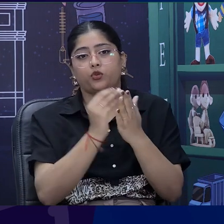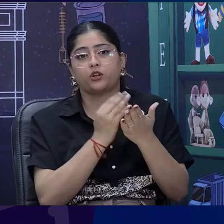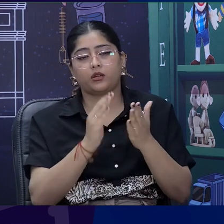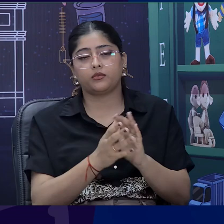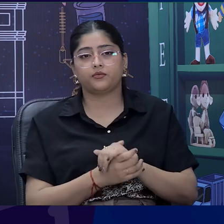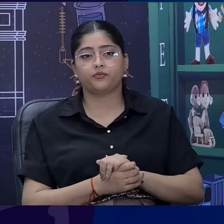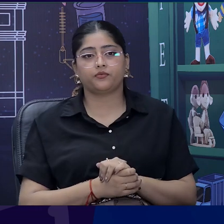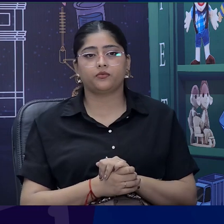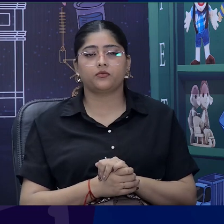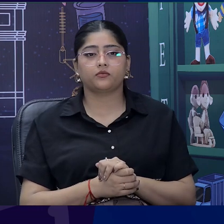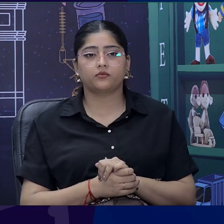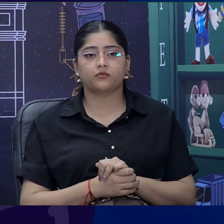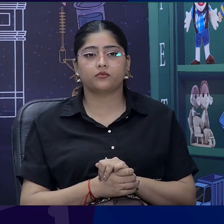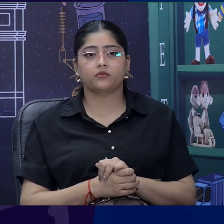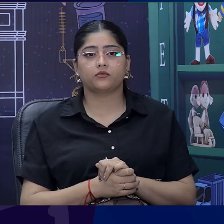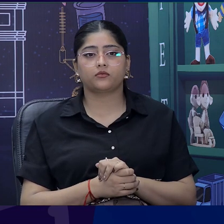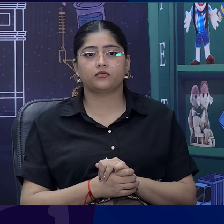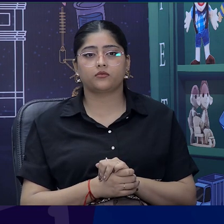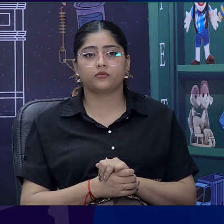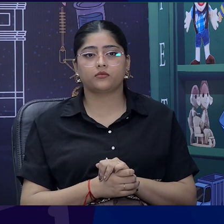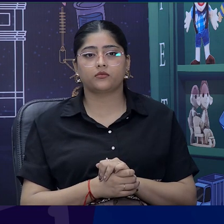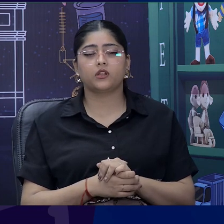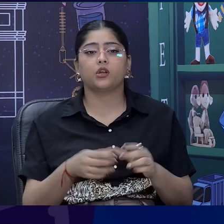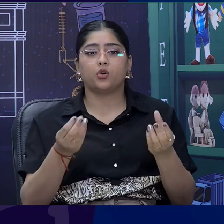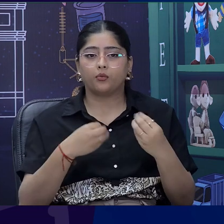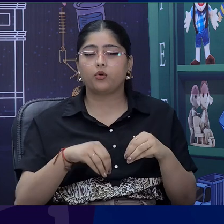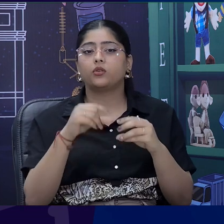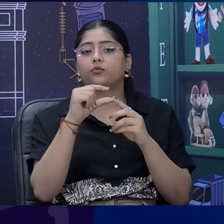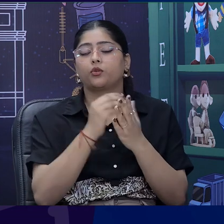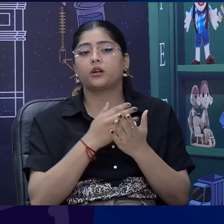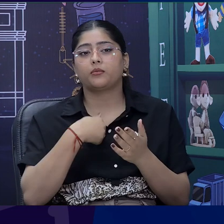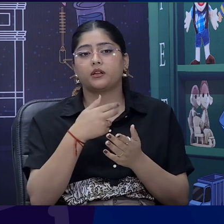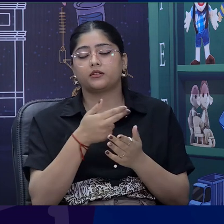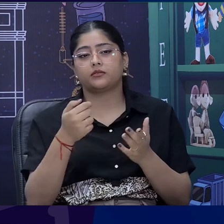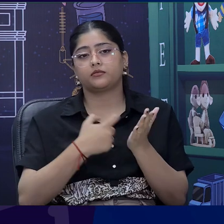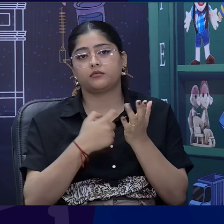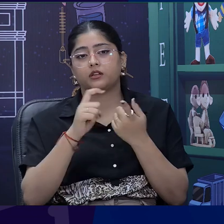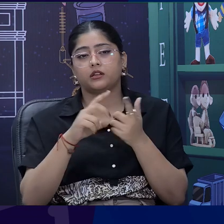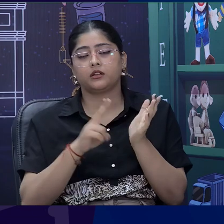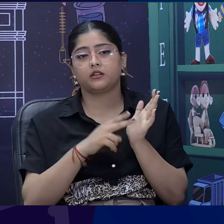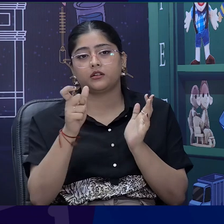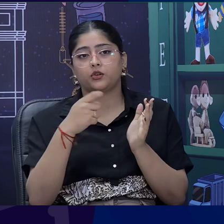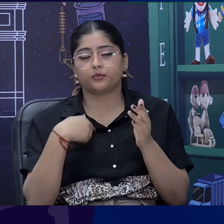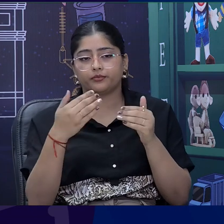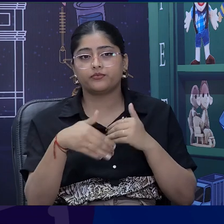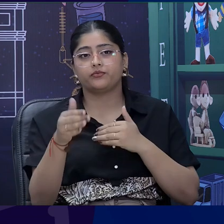class number 4 for more programs. And me, Renu Bhatt is taking your leave. Namaskar.